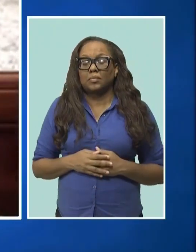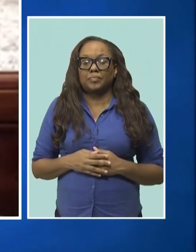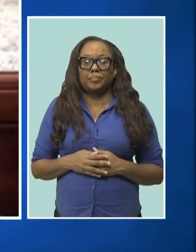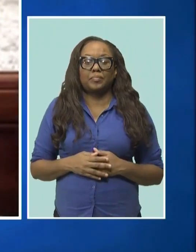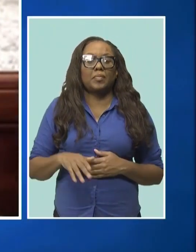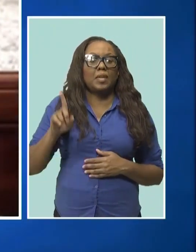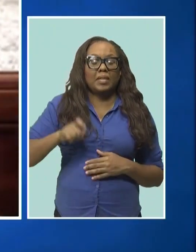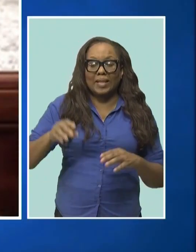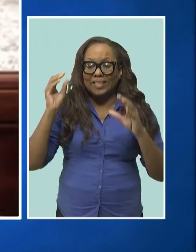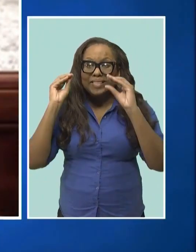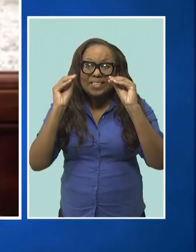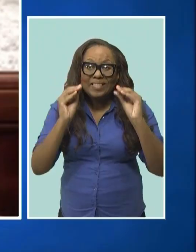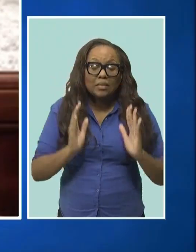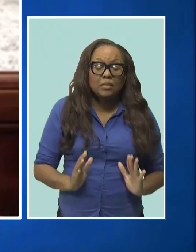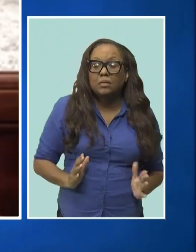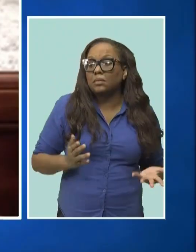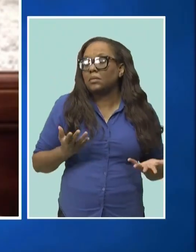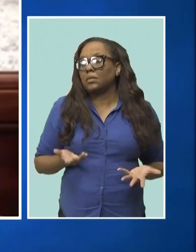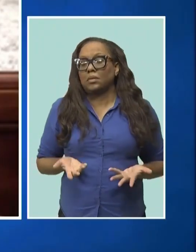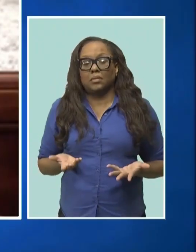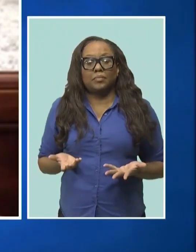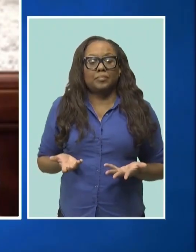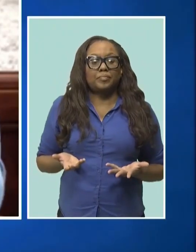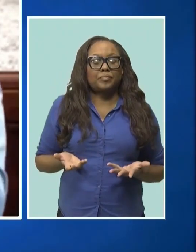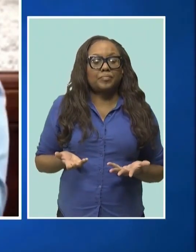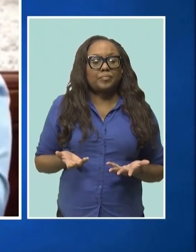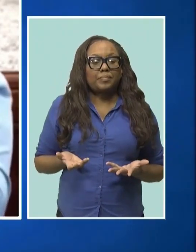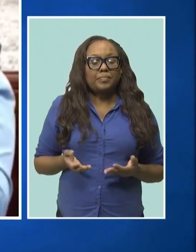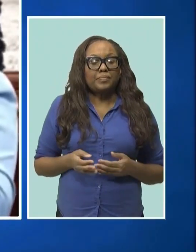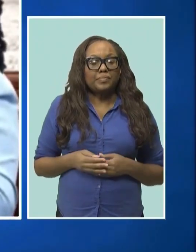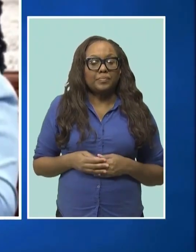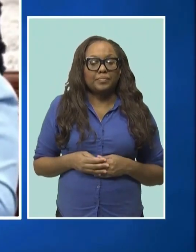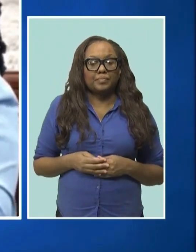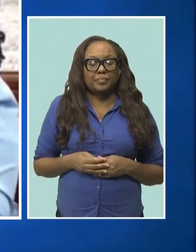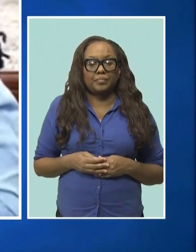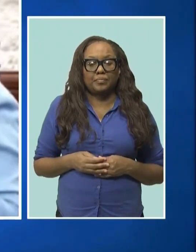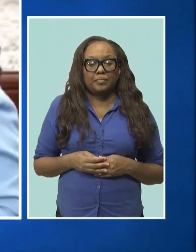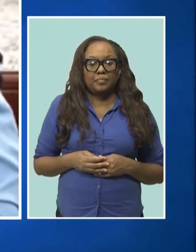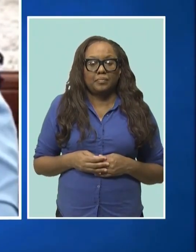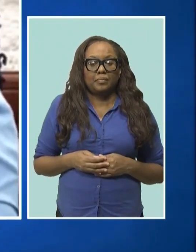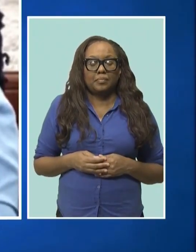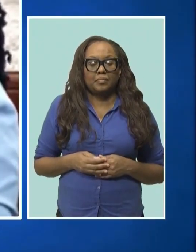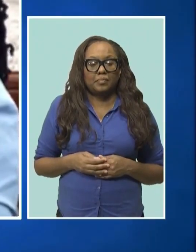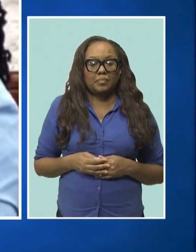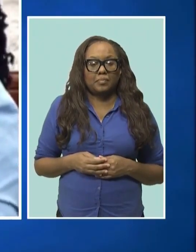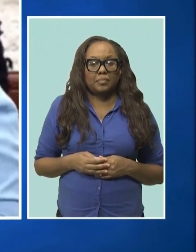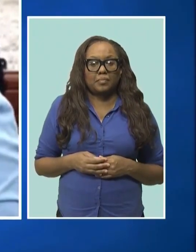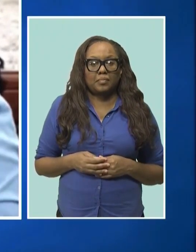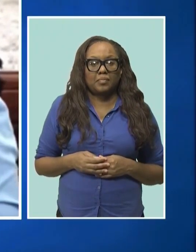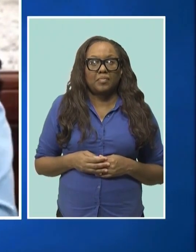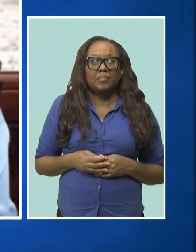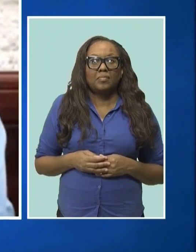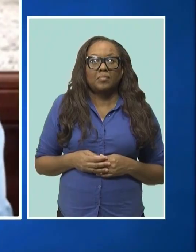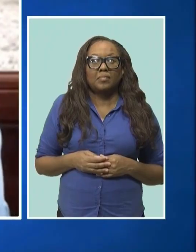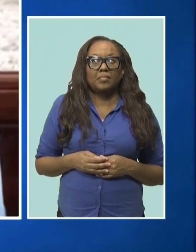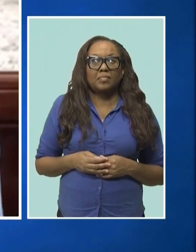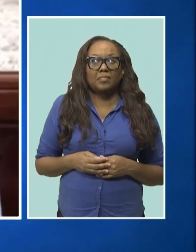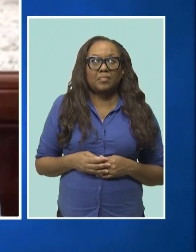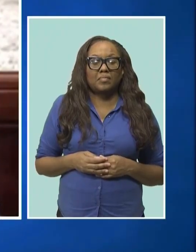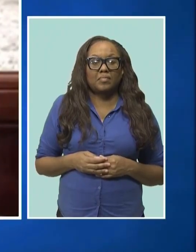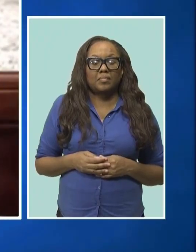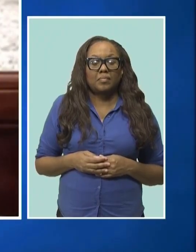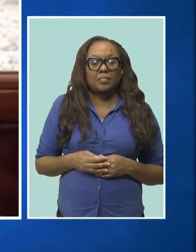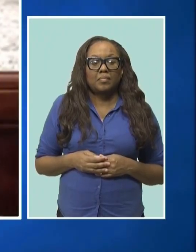instructors at the place. And while a number of the... We expect that there will be some